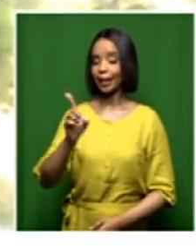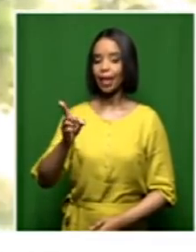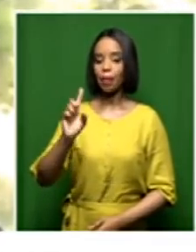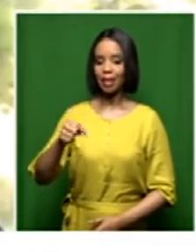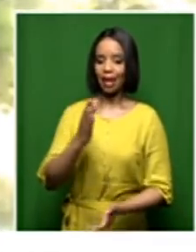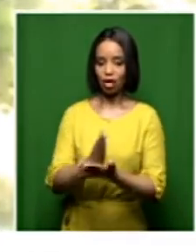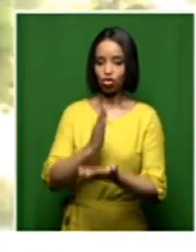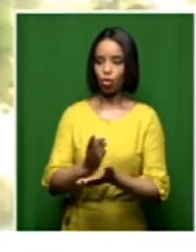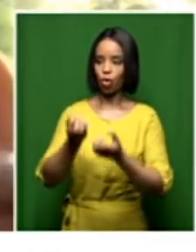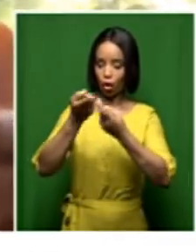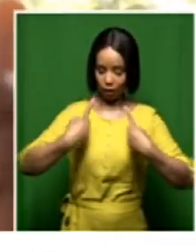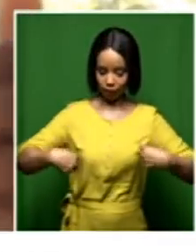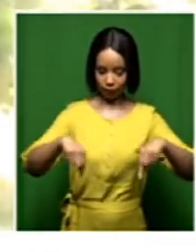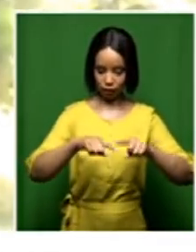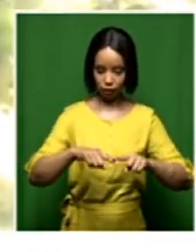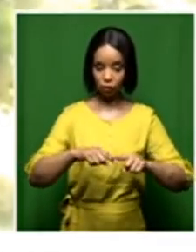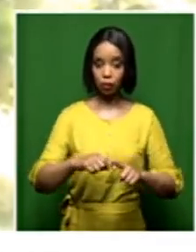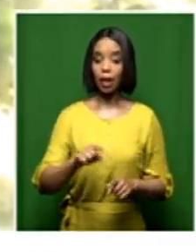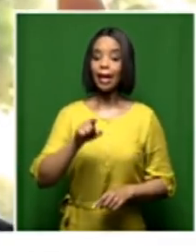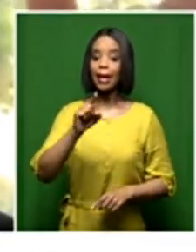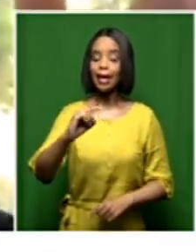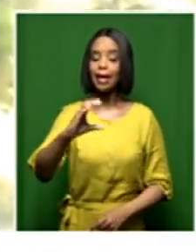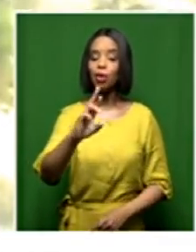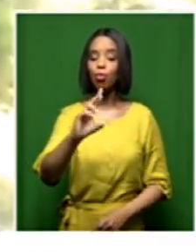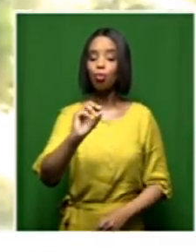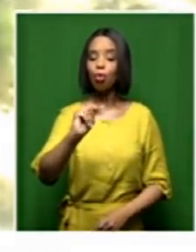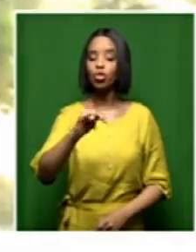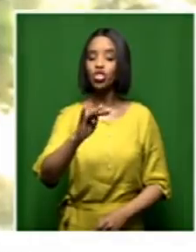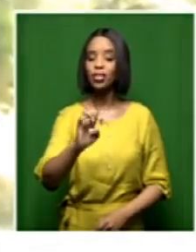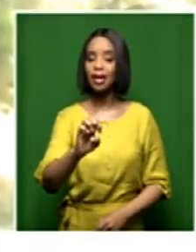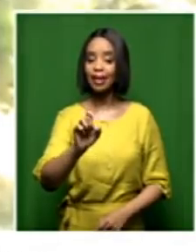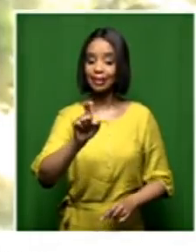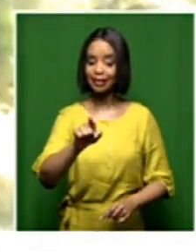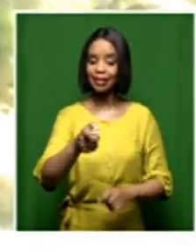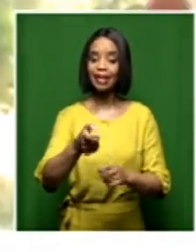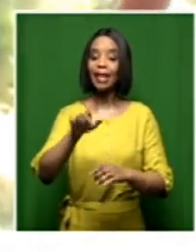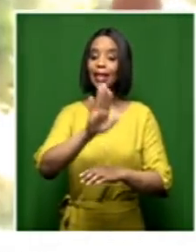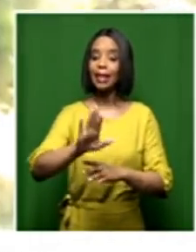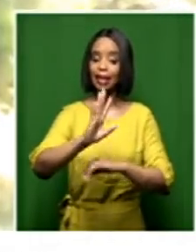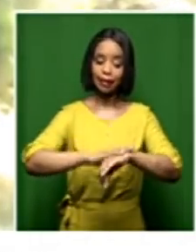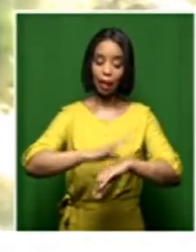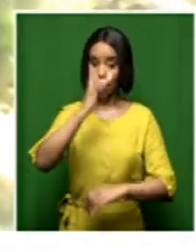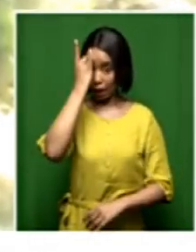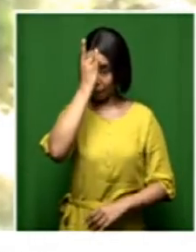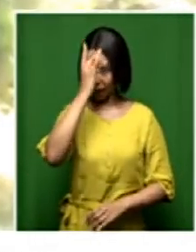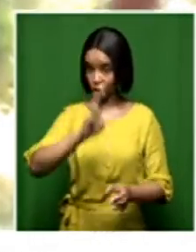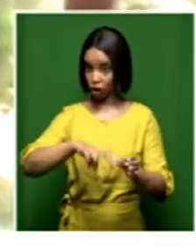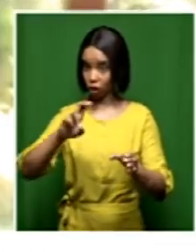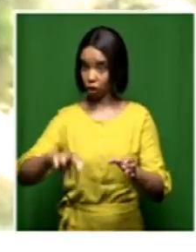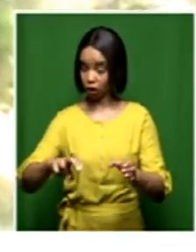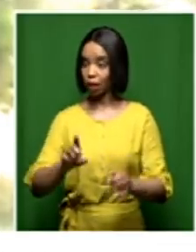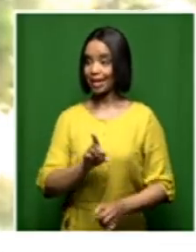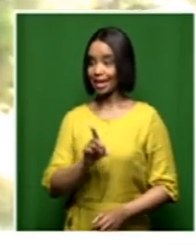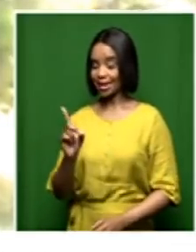we certainly want to know, as a first area, what is the progress that the independent directorate